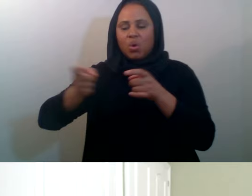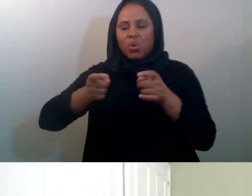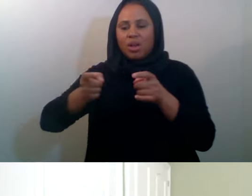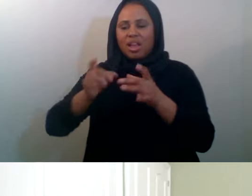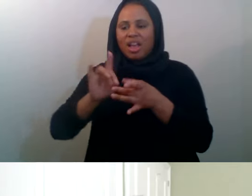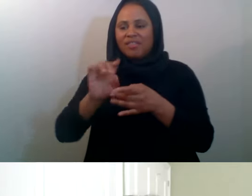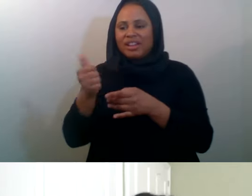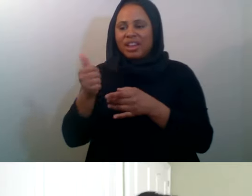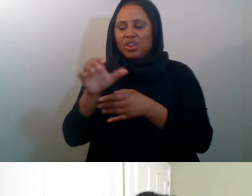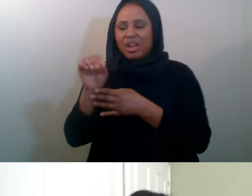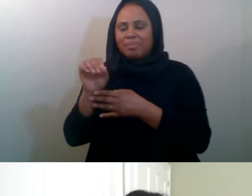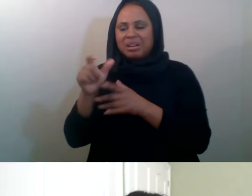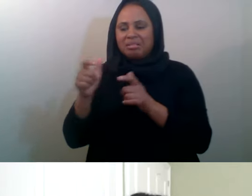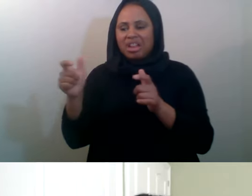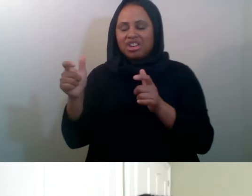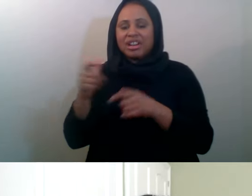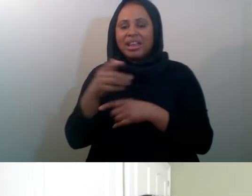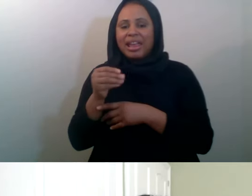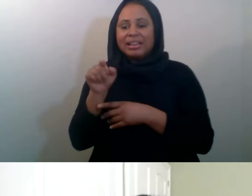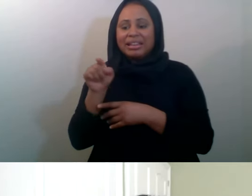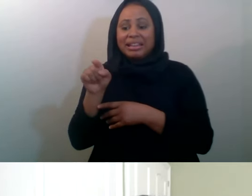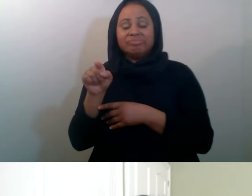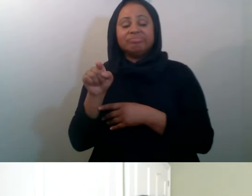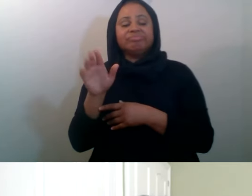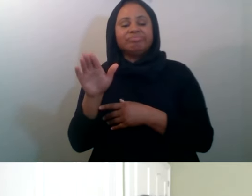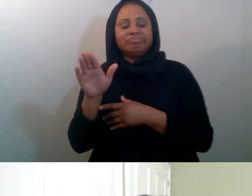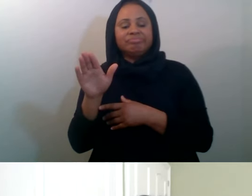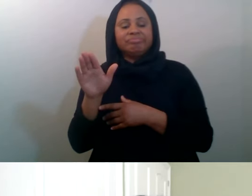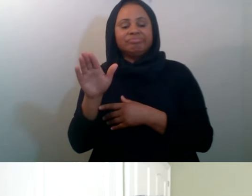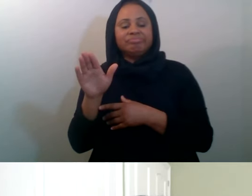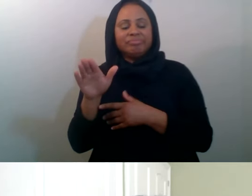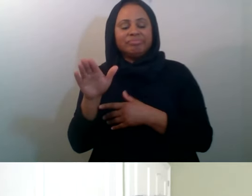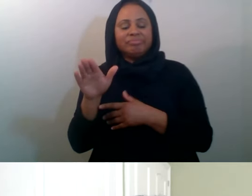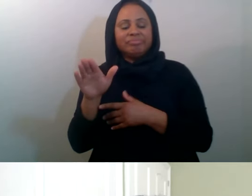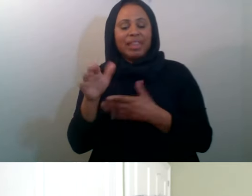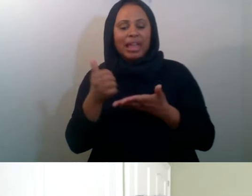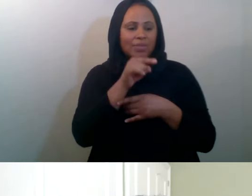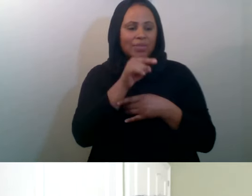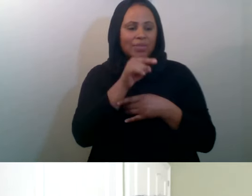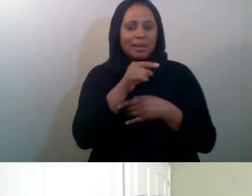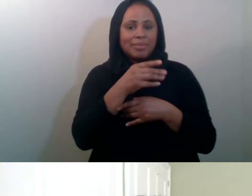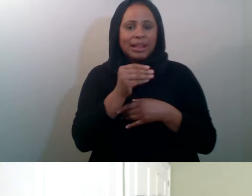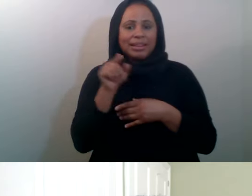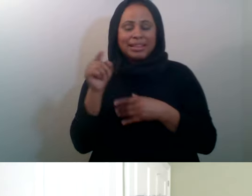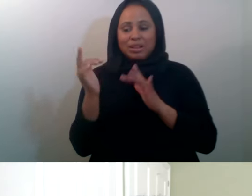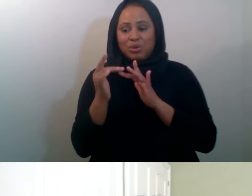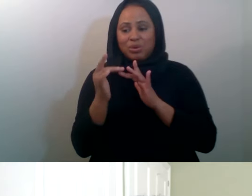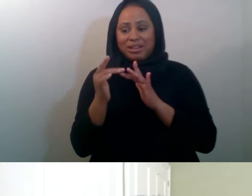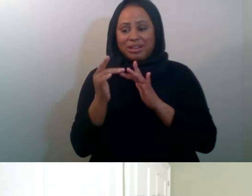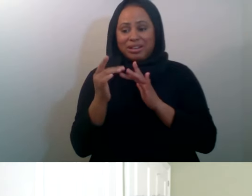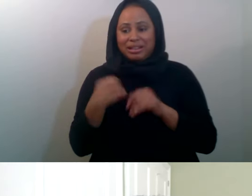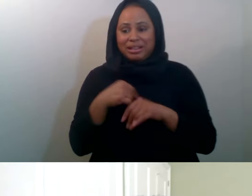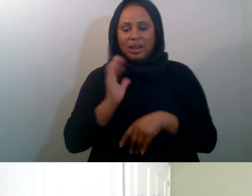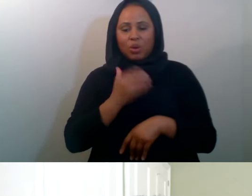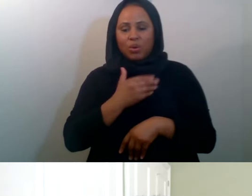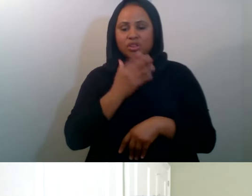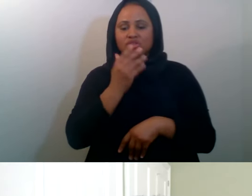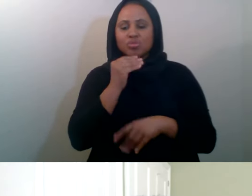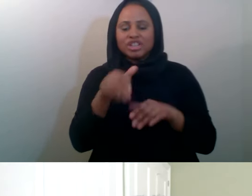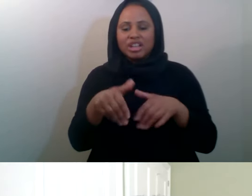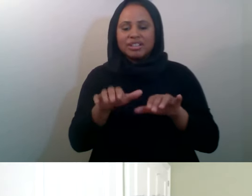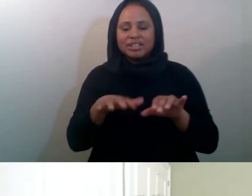put us in touch with them. And the reason why we were able to even be in touch with him is because he reached out to us because of our Jewish cemeteries campaign.